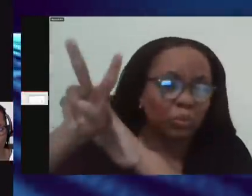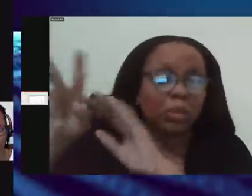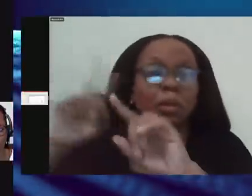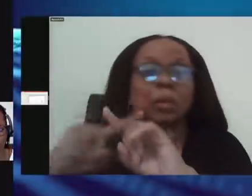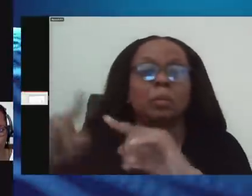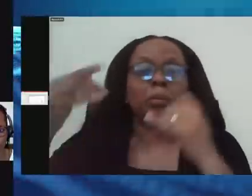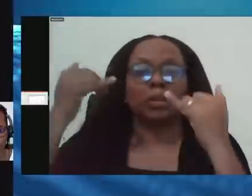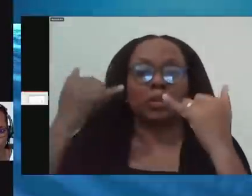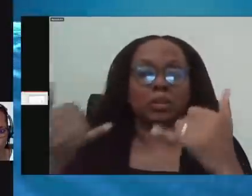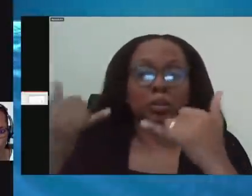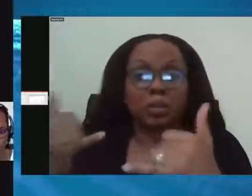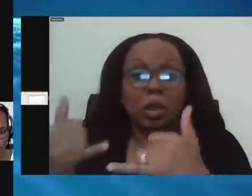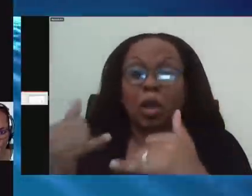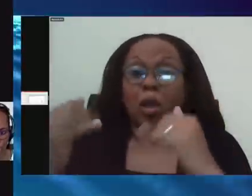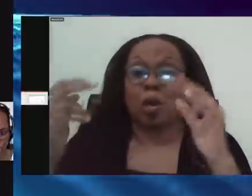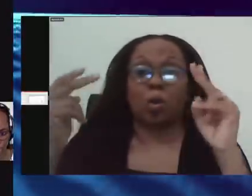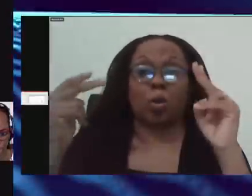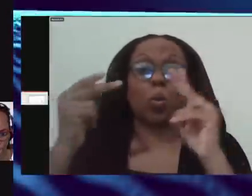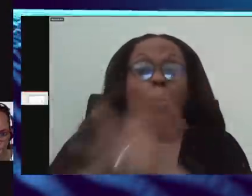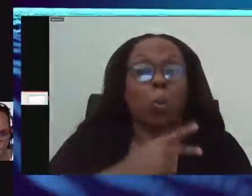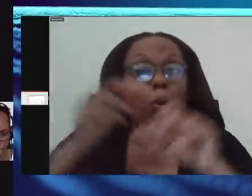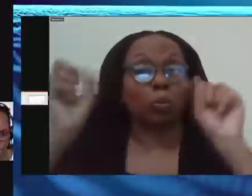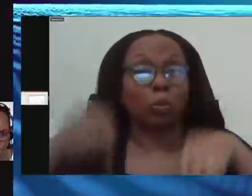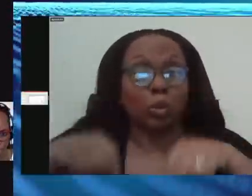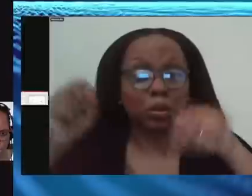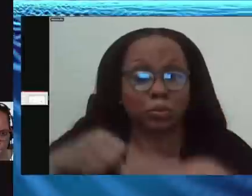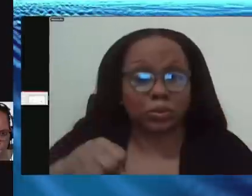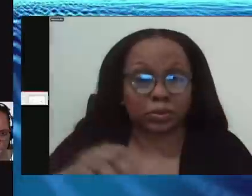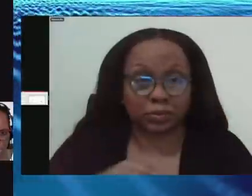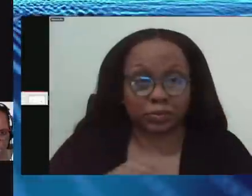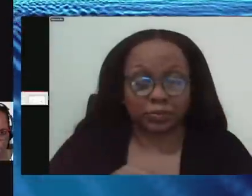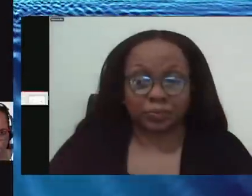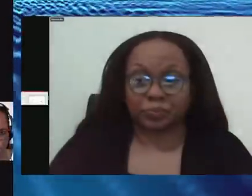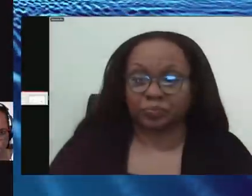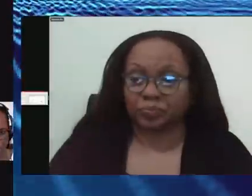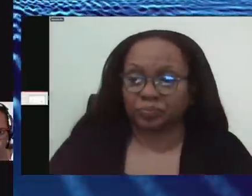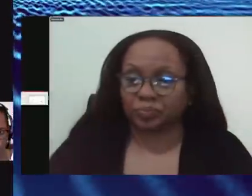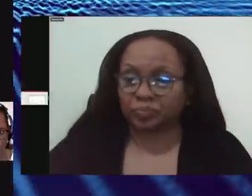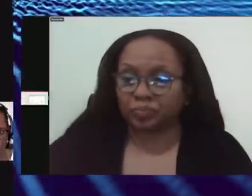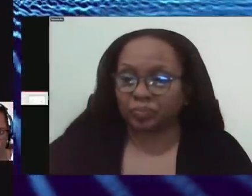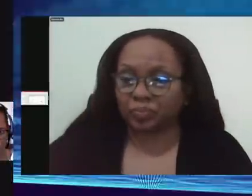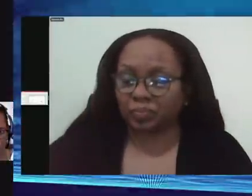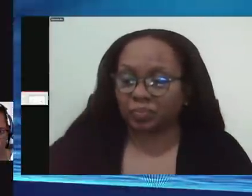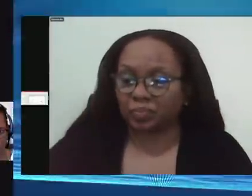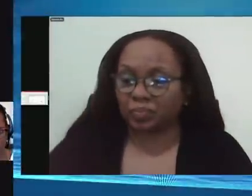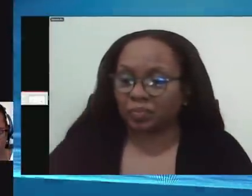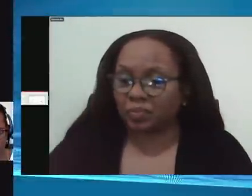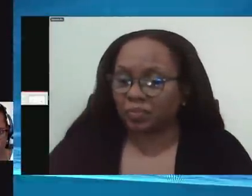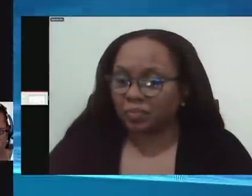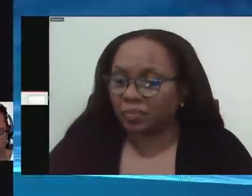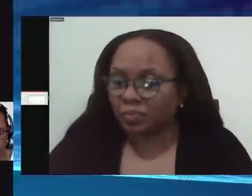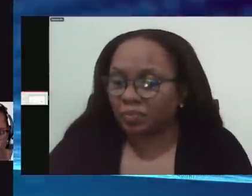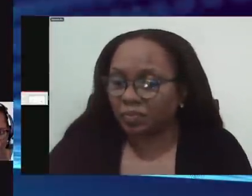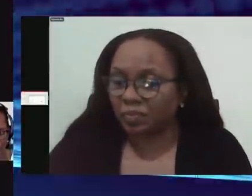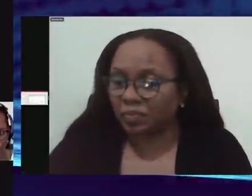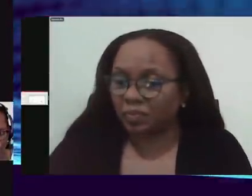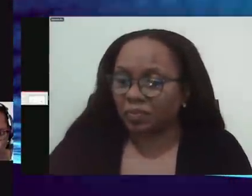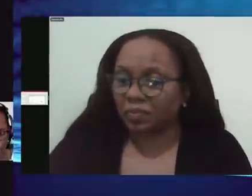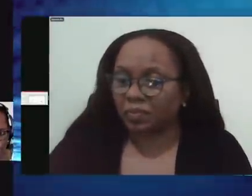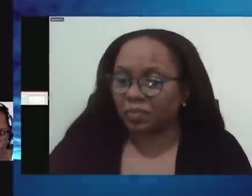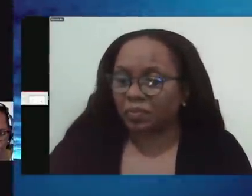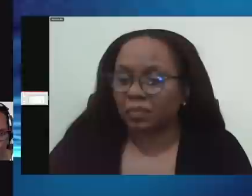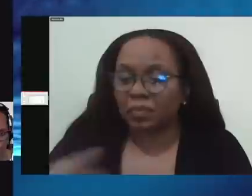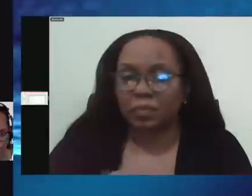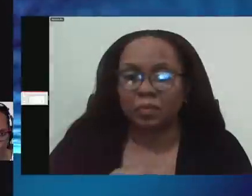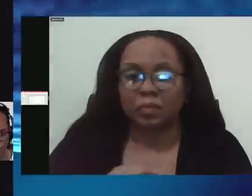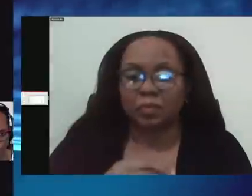,000. This is where we are at just about 80 or so. That's the worst case. I was at low vaccination, but the